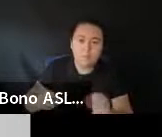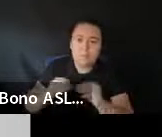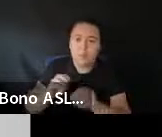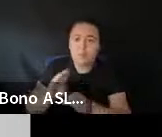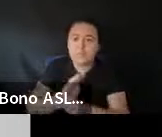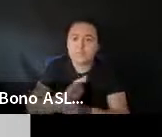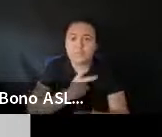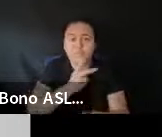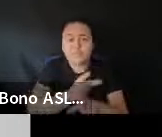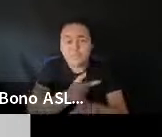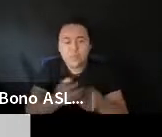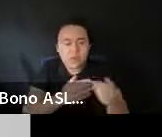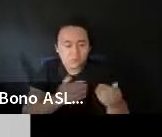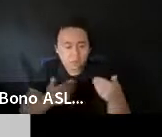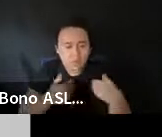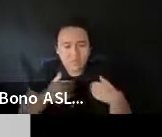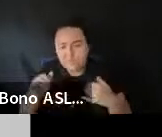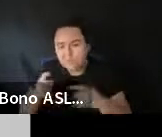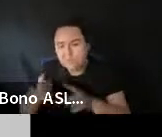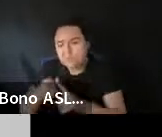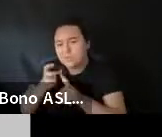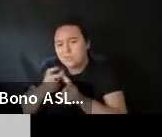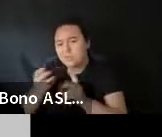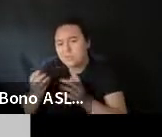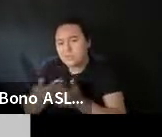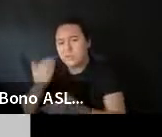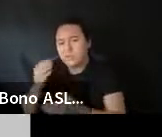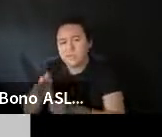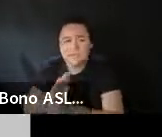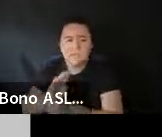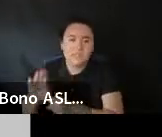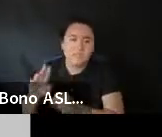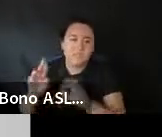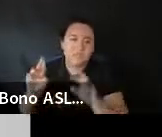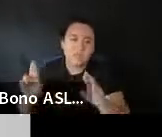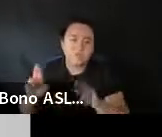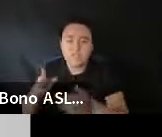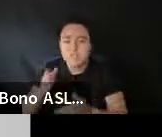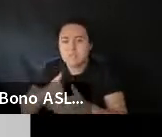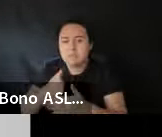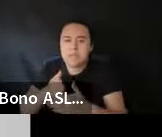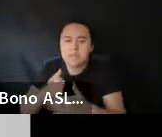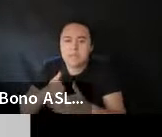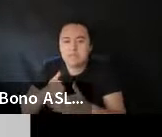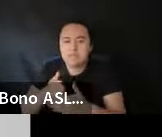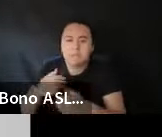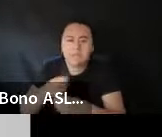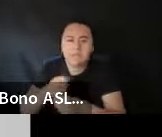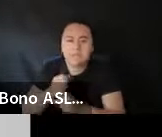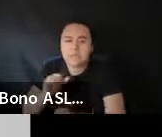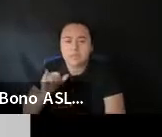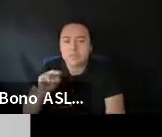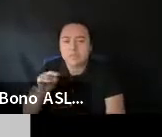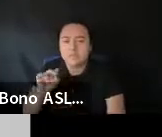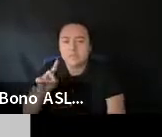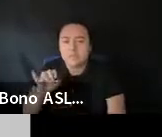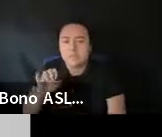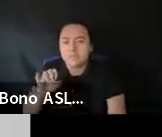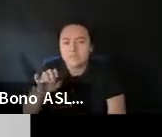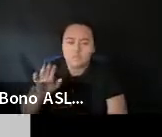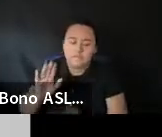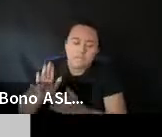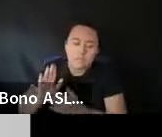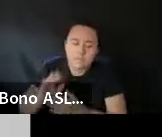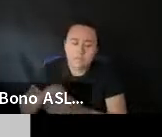But also attract. Uh. Uh. So hopefully sort of the. The middle ground productions. Uh. The. The indie films. And.